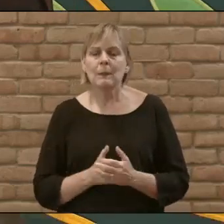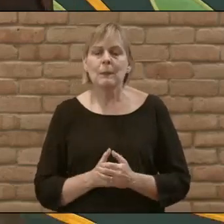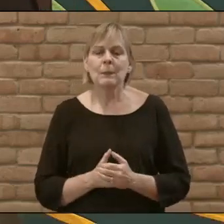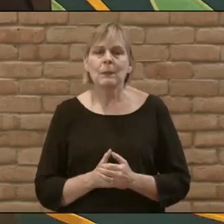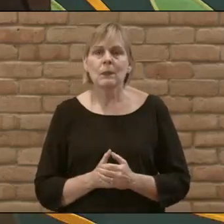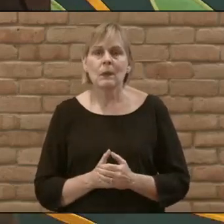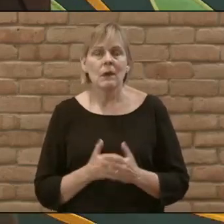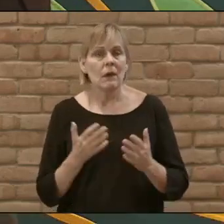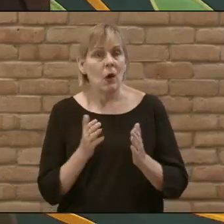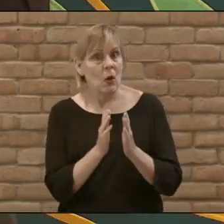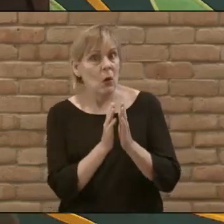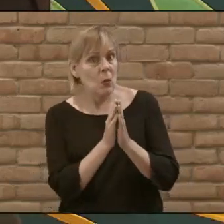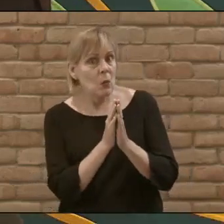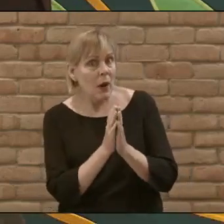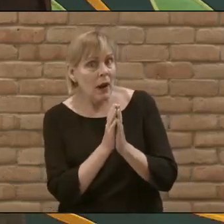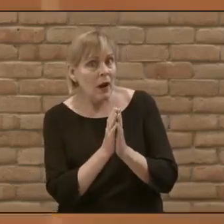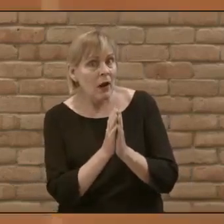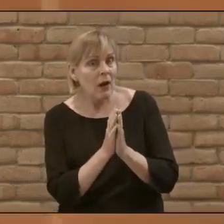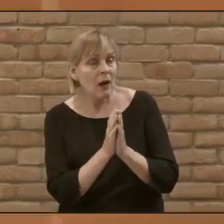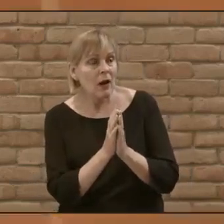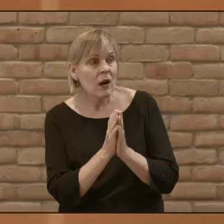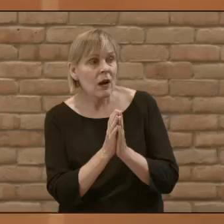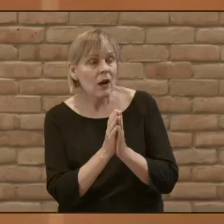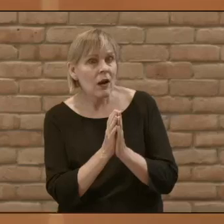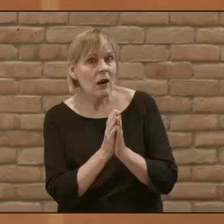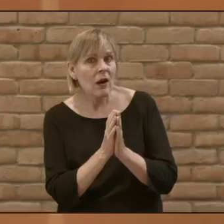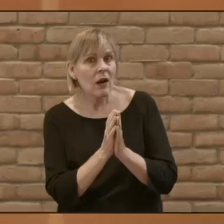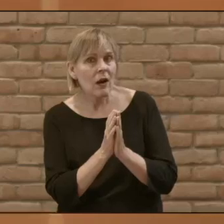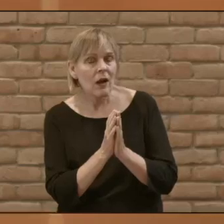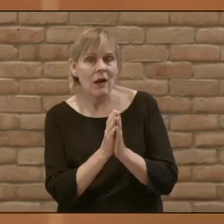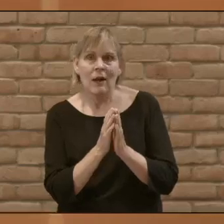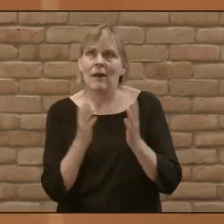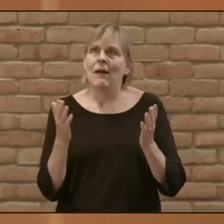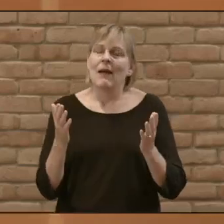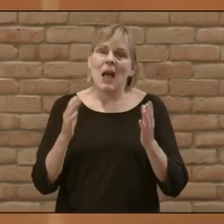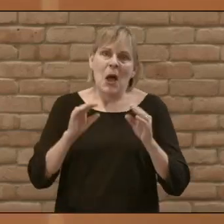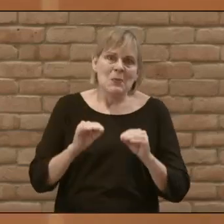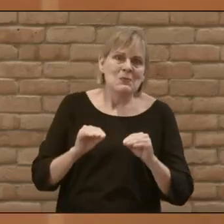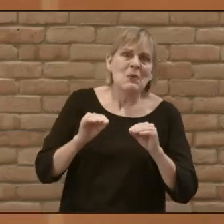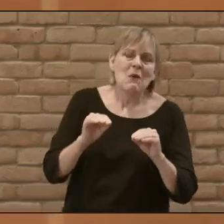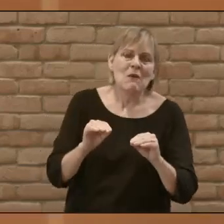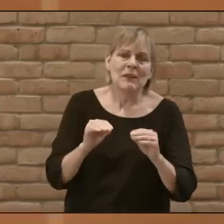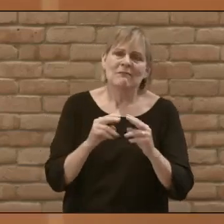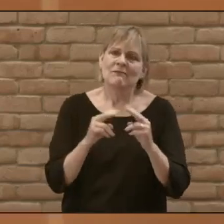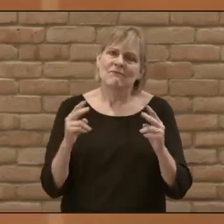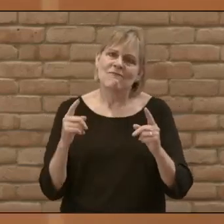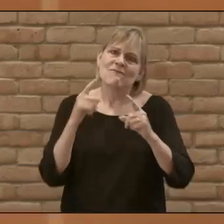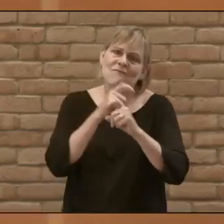as far as prayer goes, moving is always complicated.